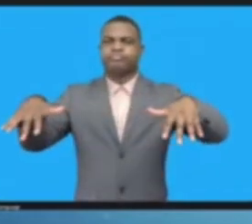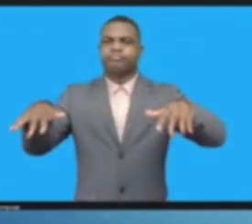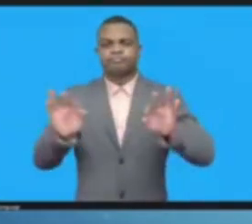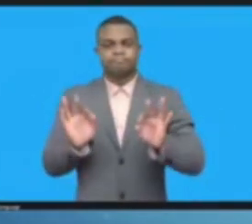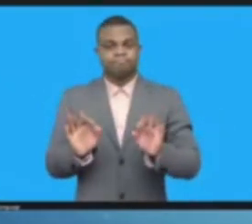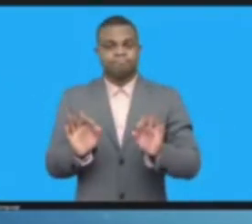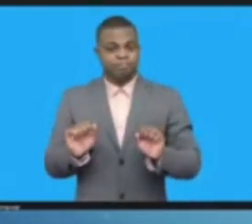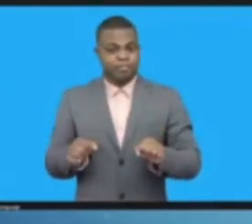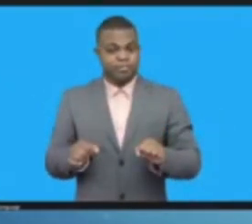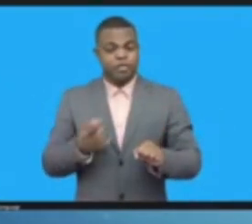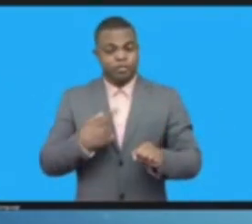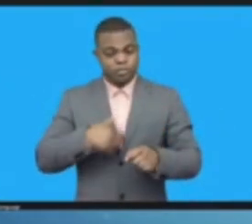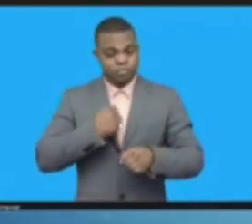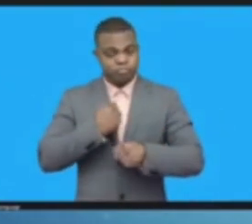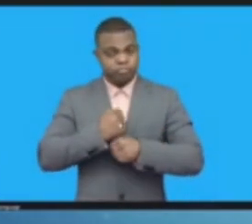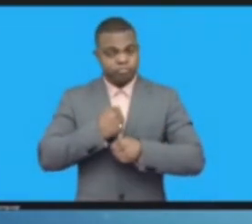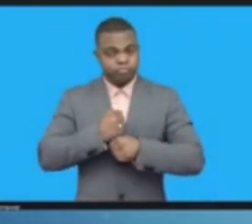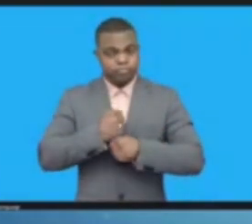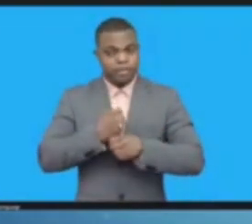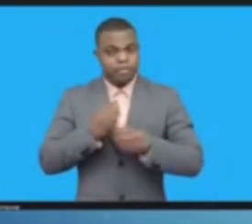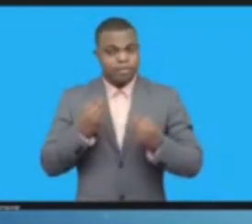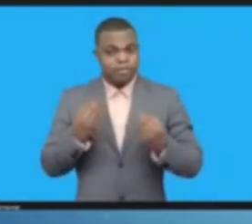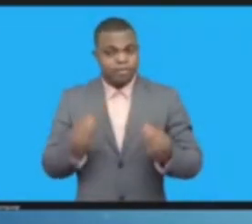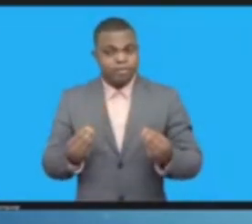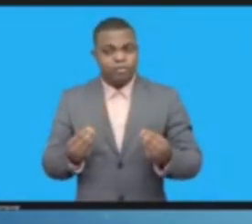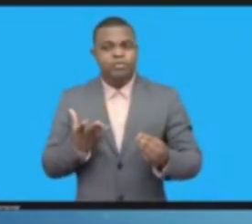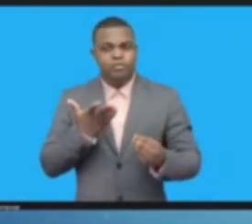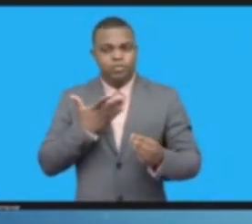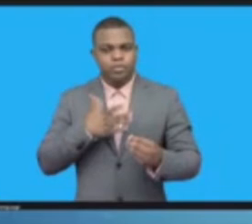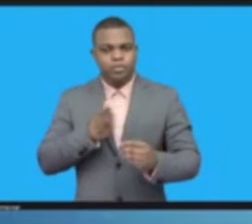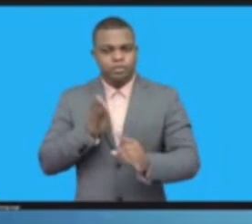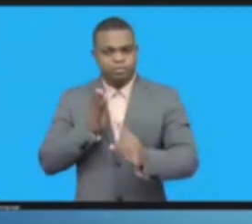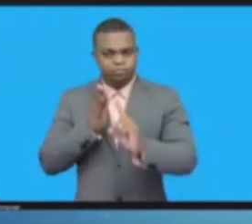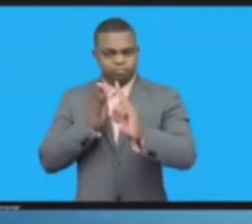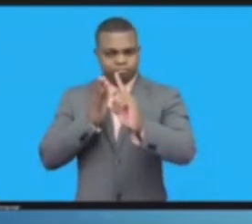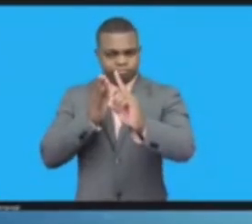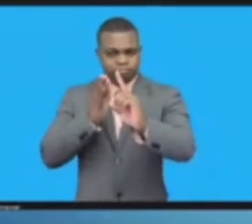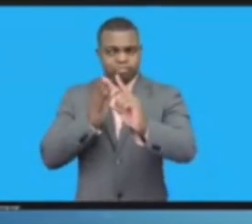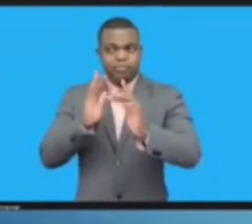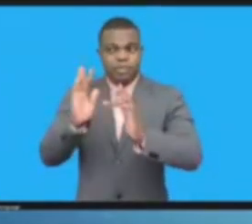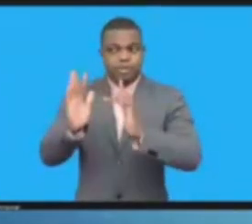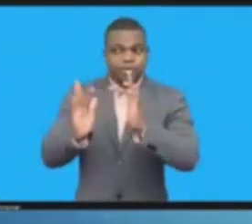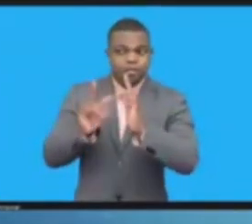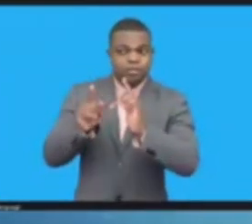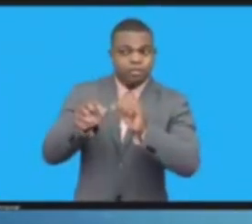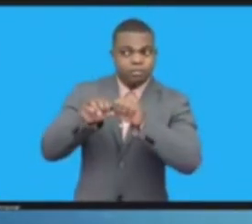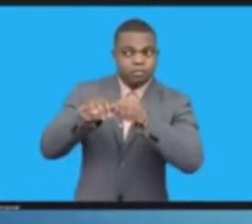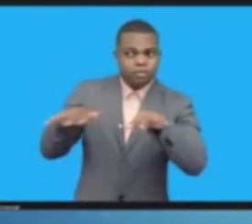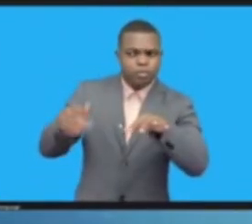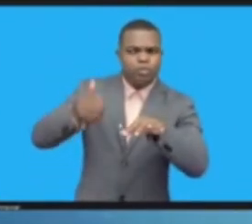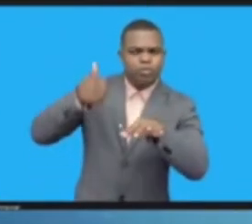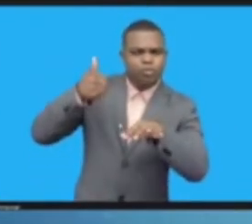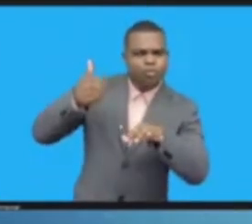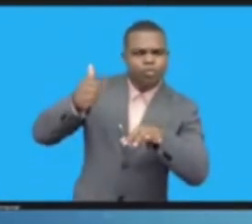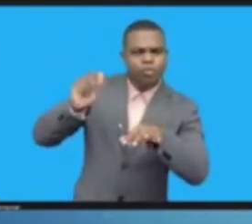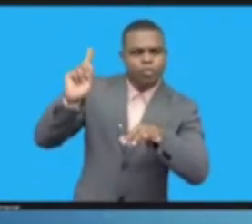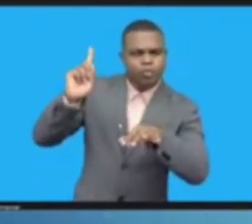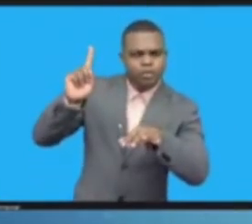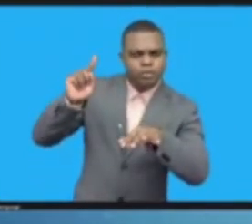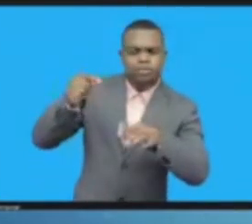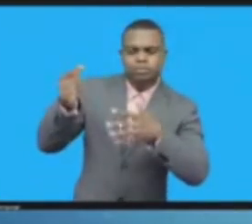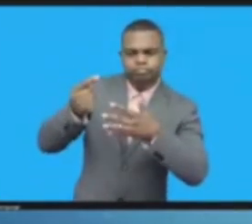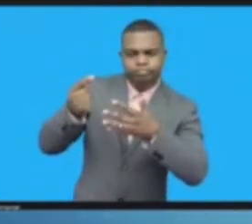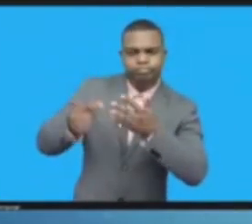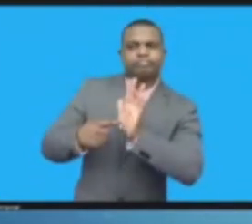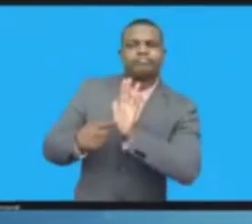privacy, utility, accessibility in both senses of the word, affordability,